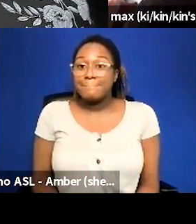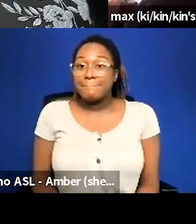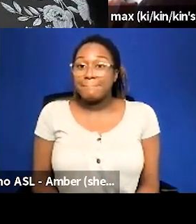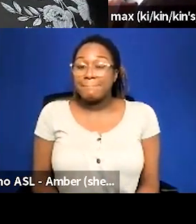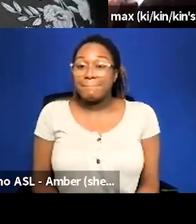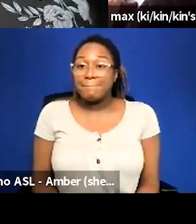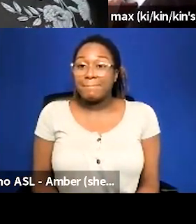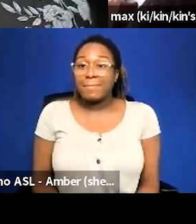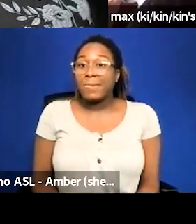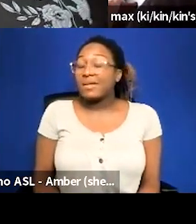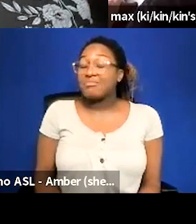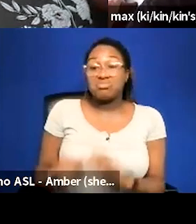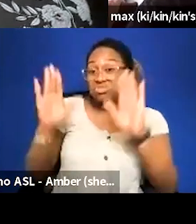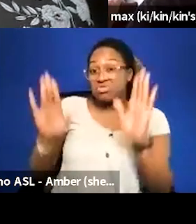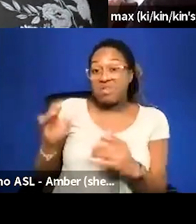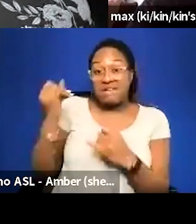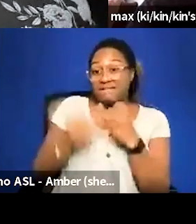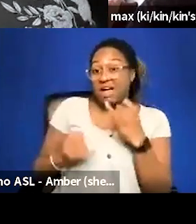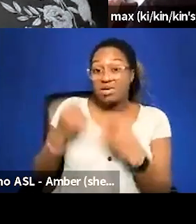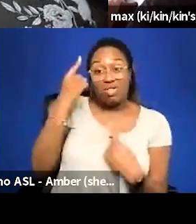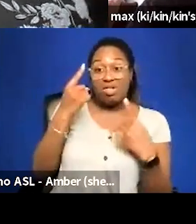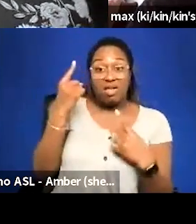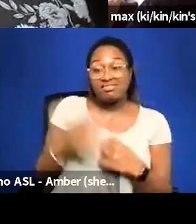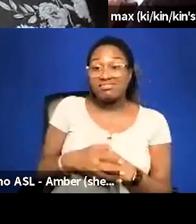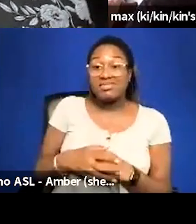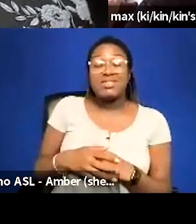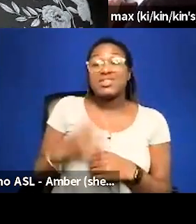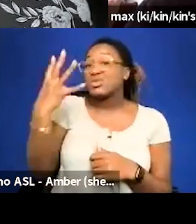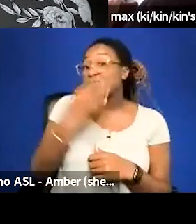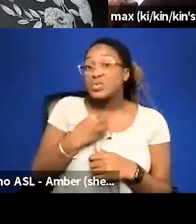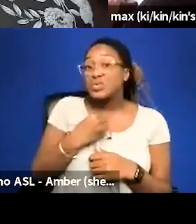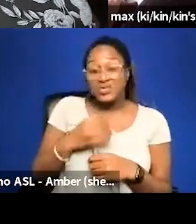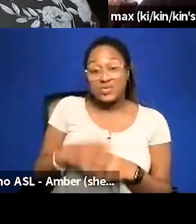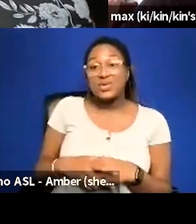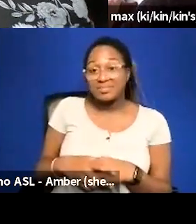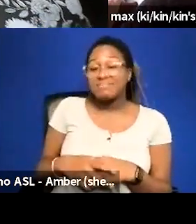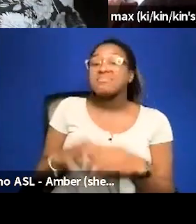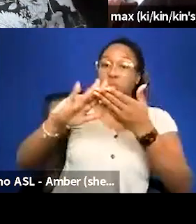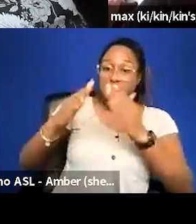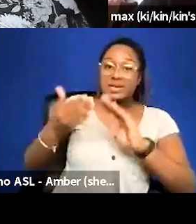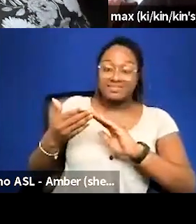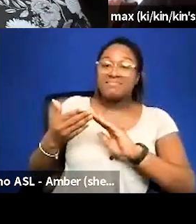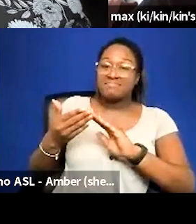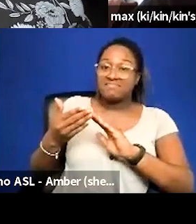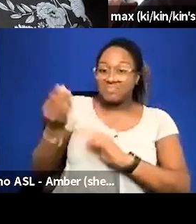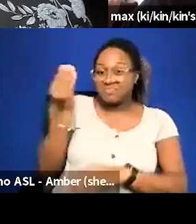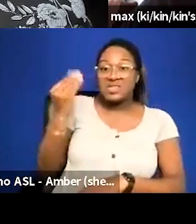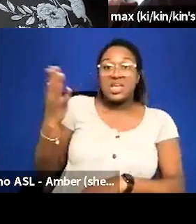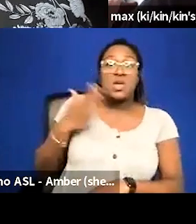that's a great final thought that is a beautiful community to save my life